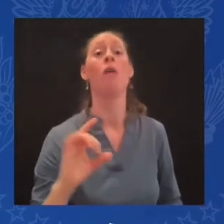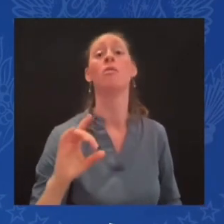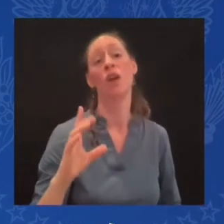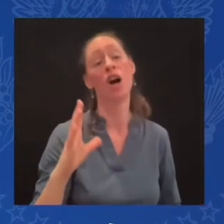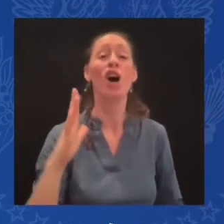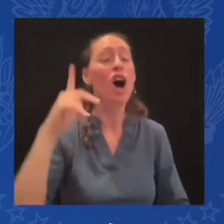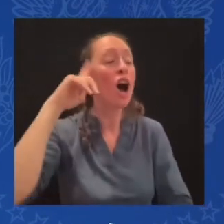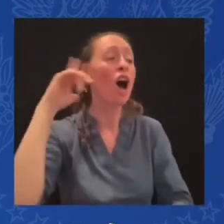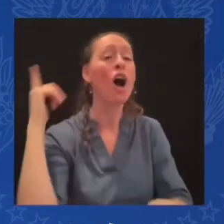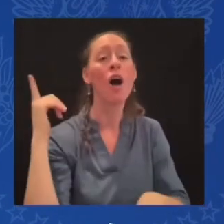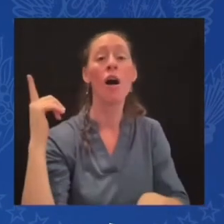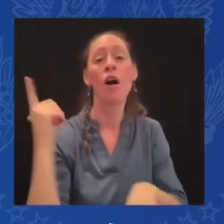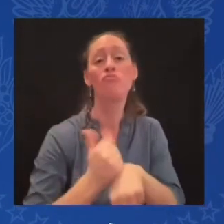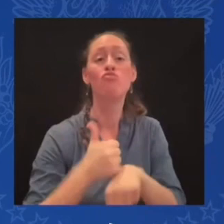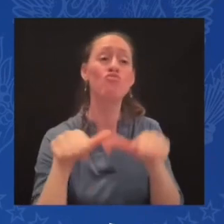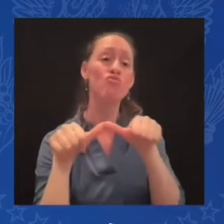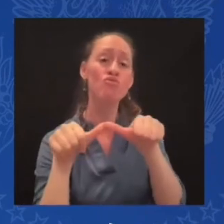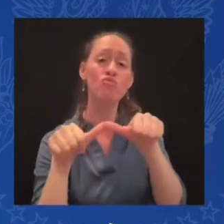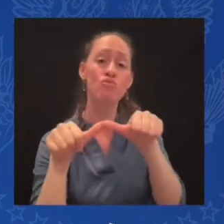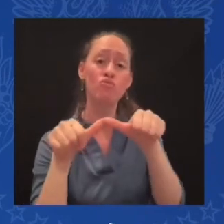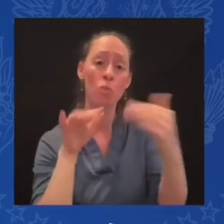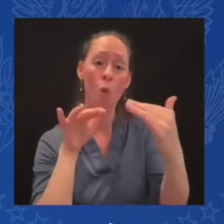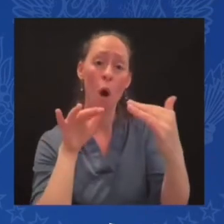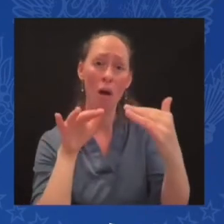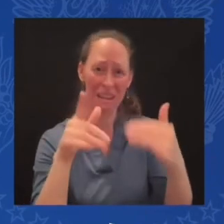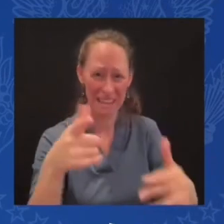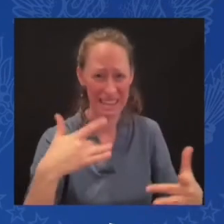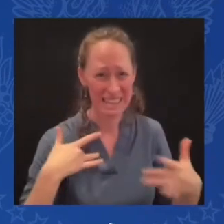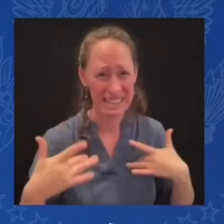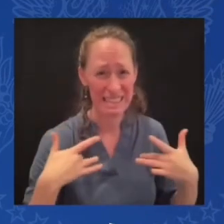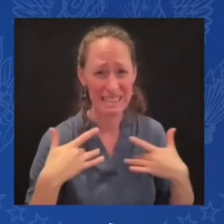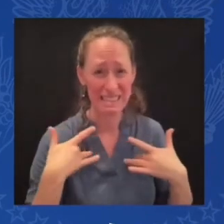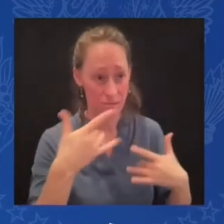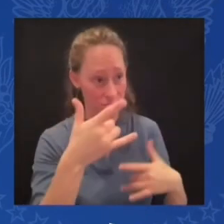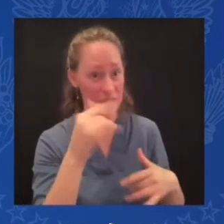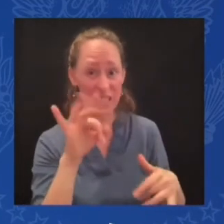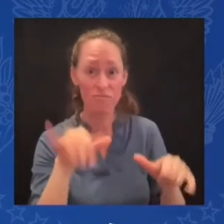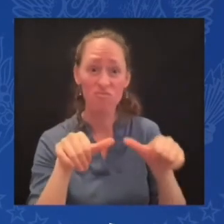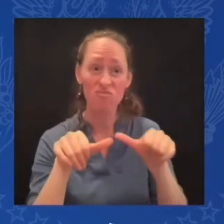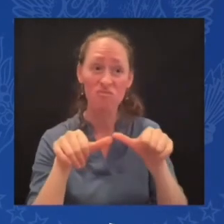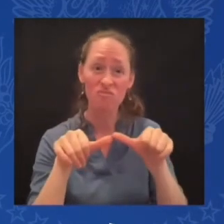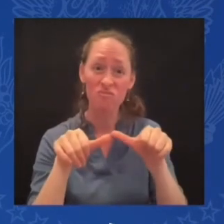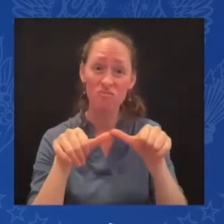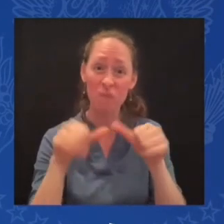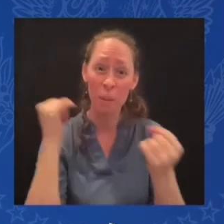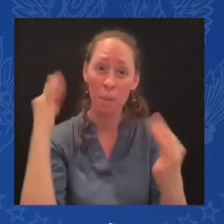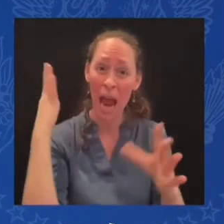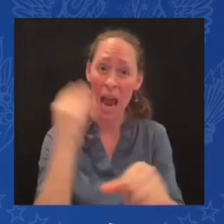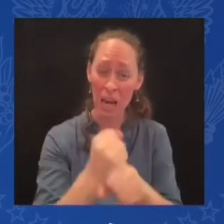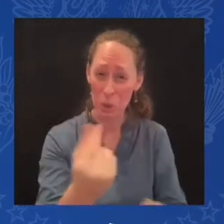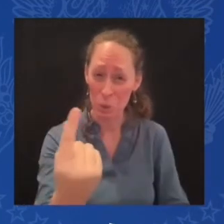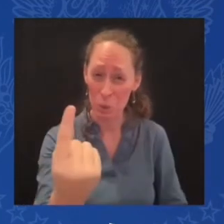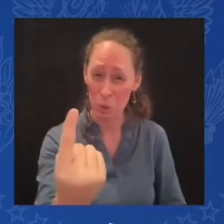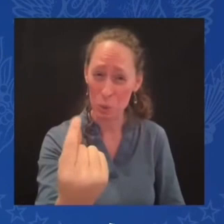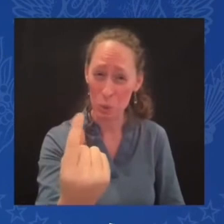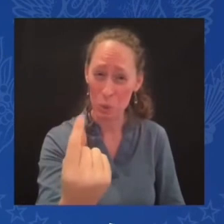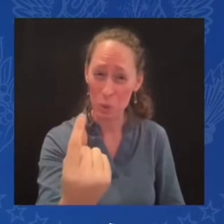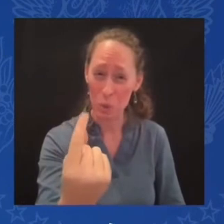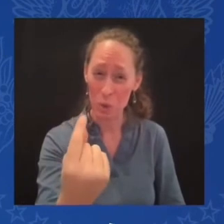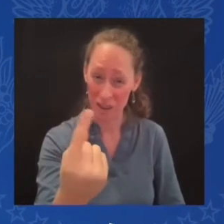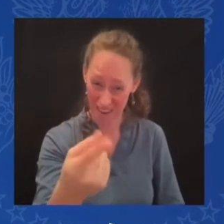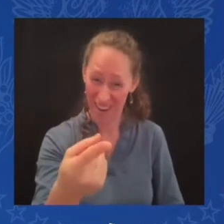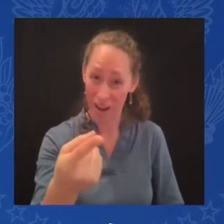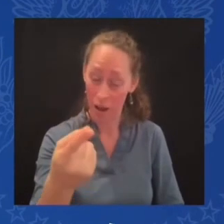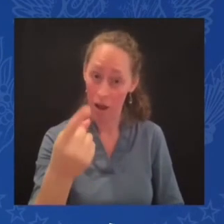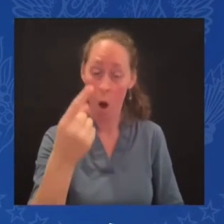drag on for years? And do you see any path toward the war ending with Putin still in power? First of all,